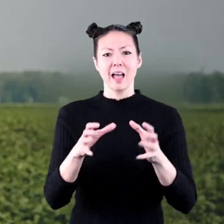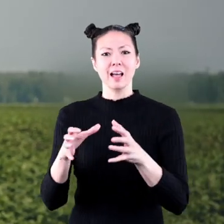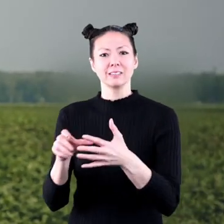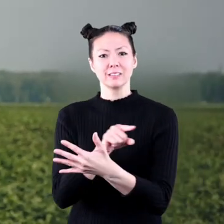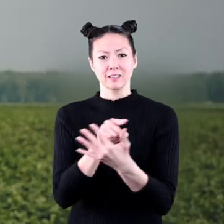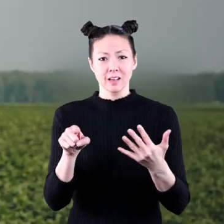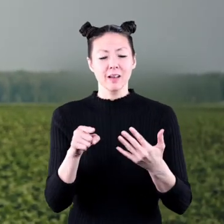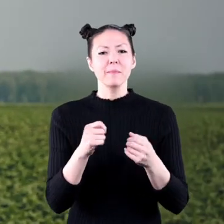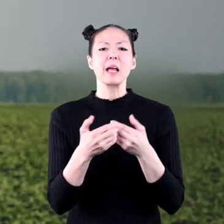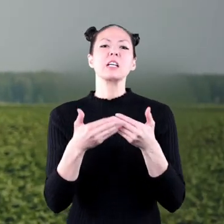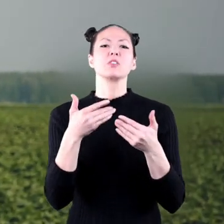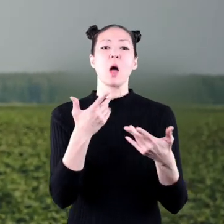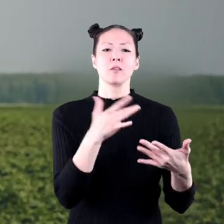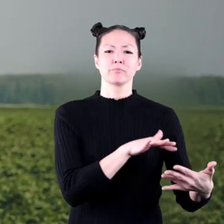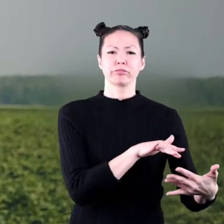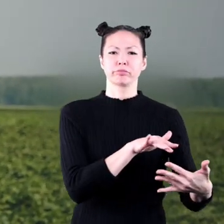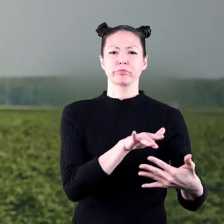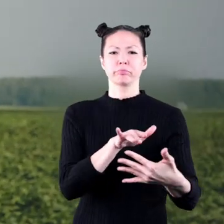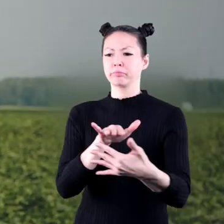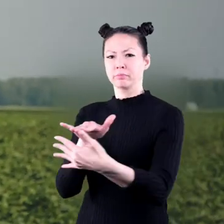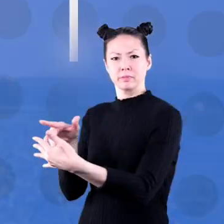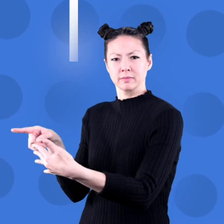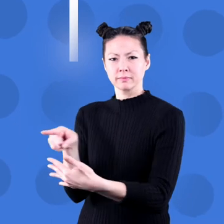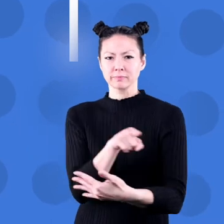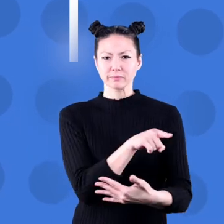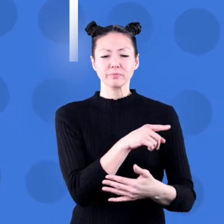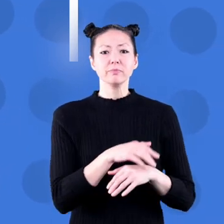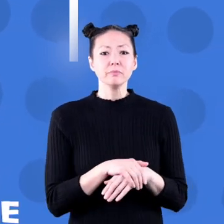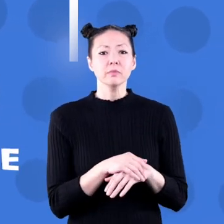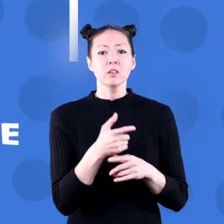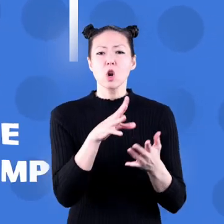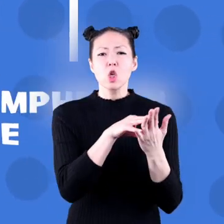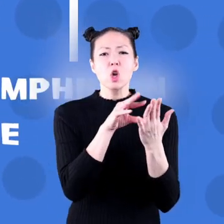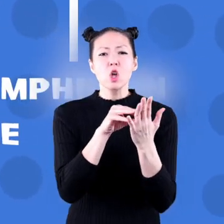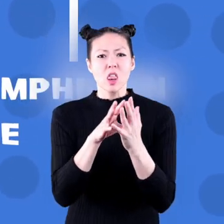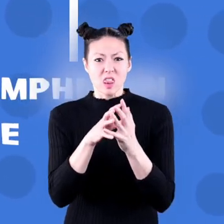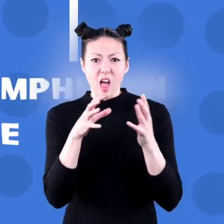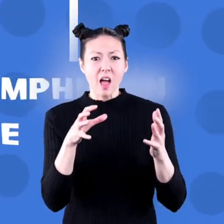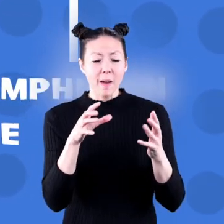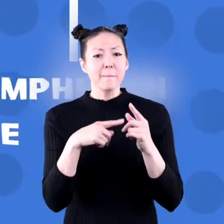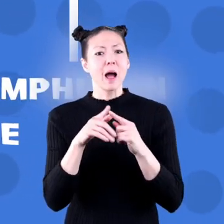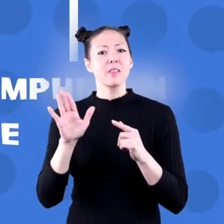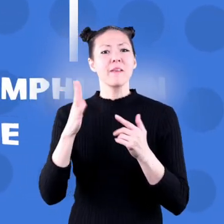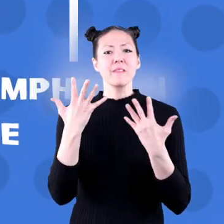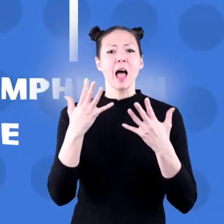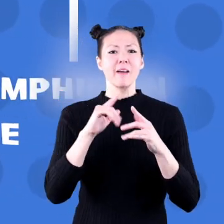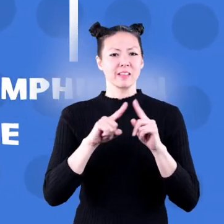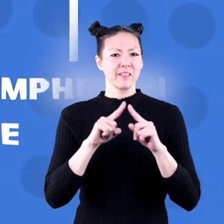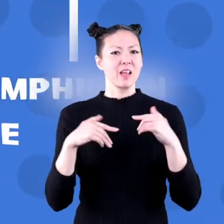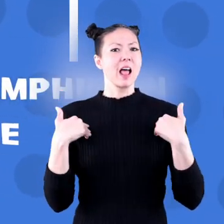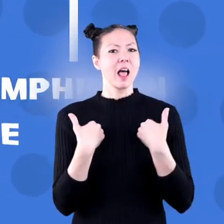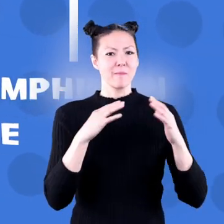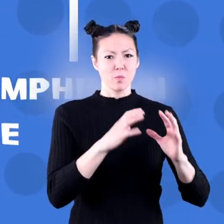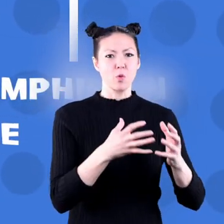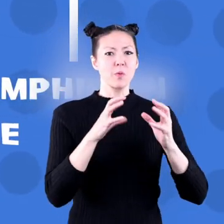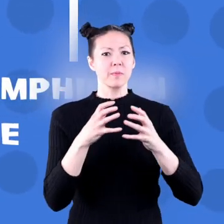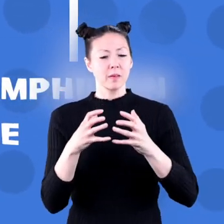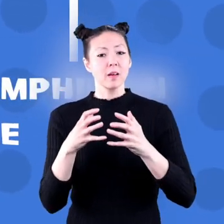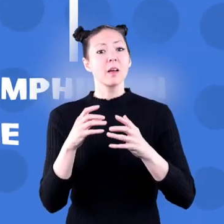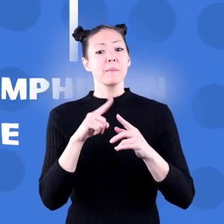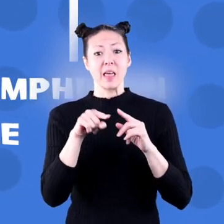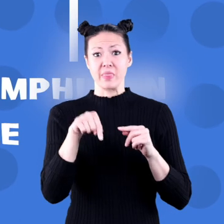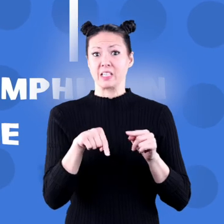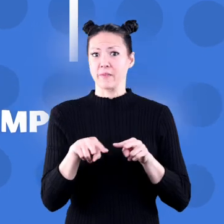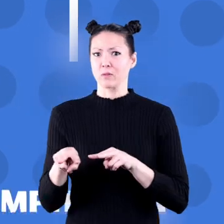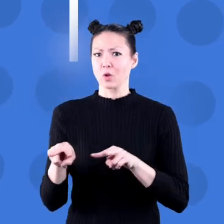to make it easier to study them. There is a lot to learn about all five animal groups. But in